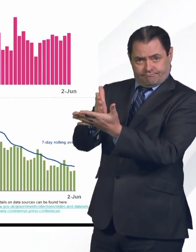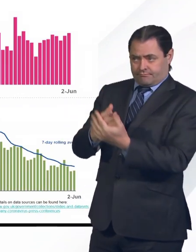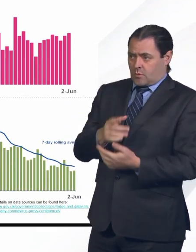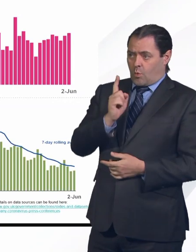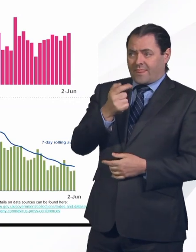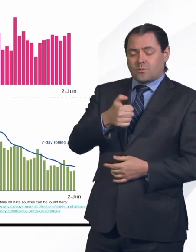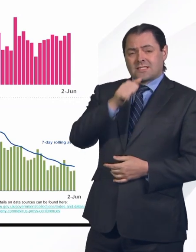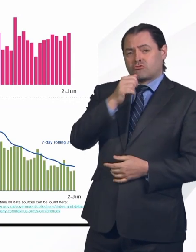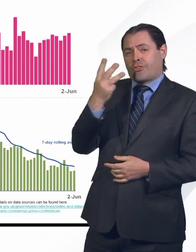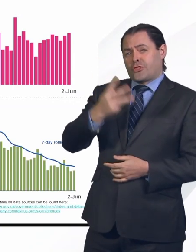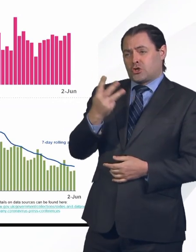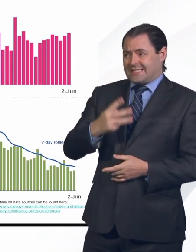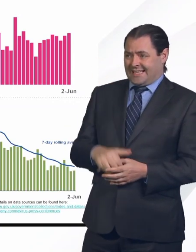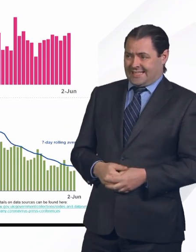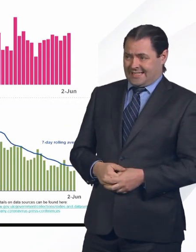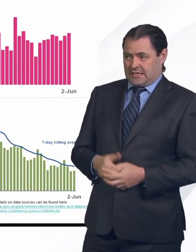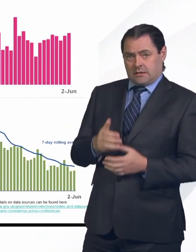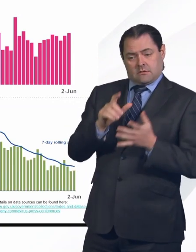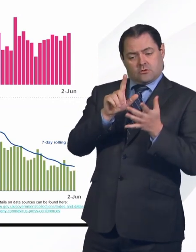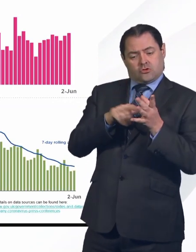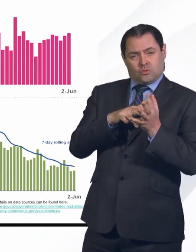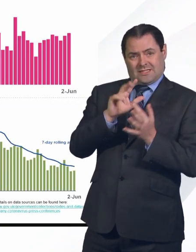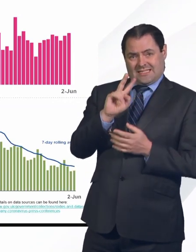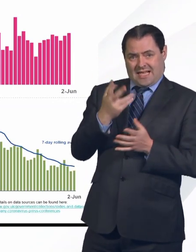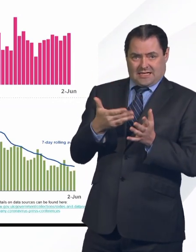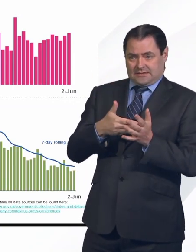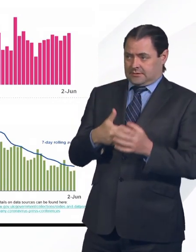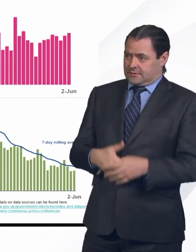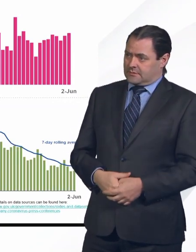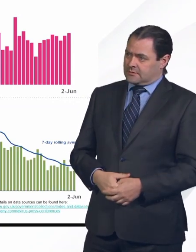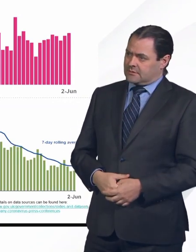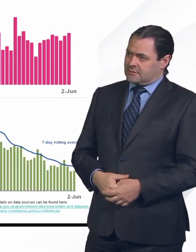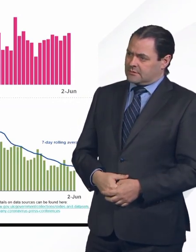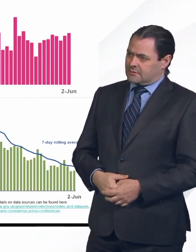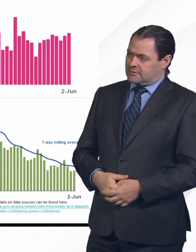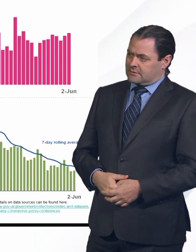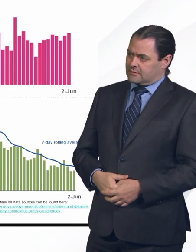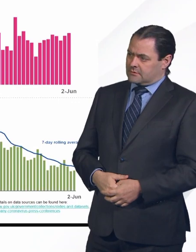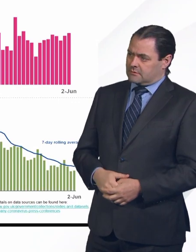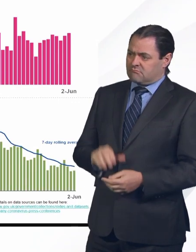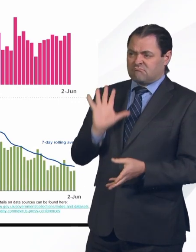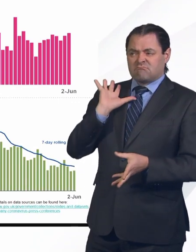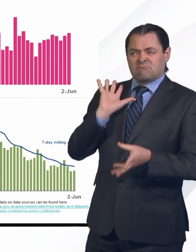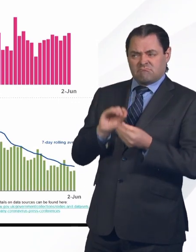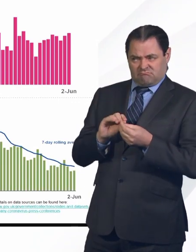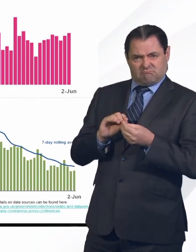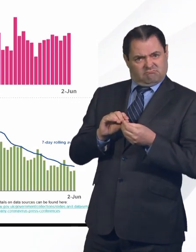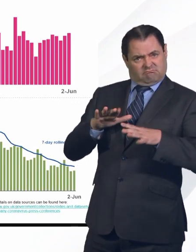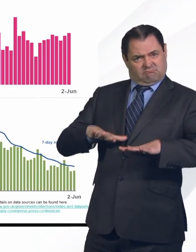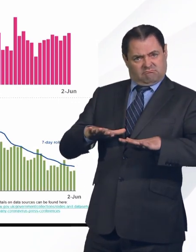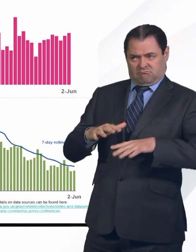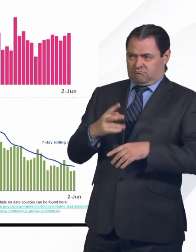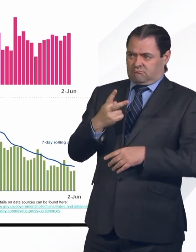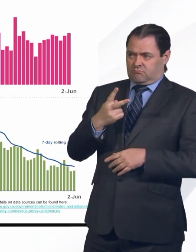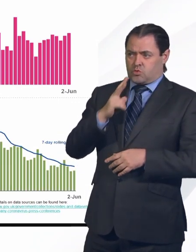,613 as of, again, 2nd of June and brings the total number of